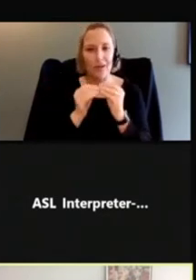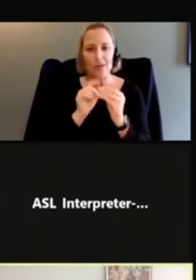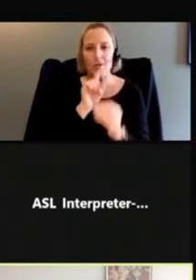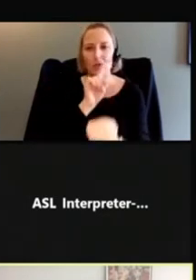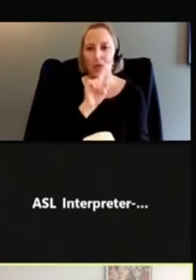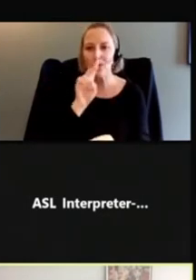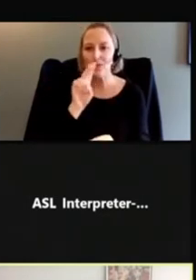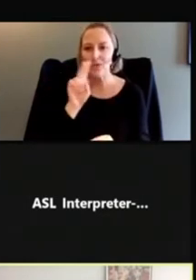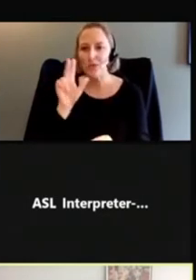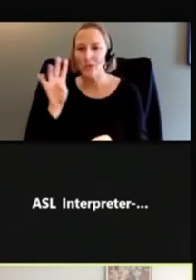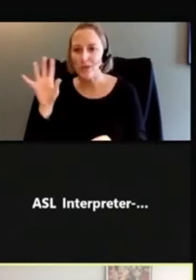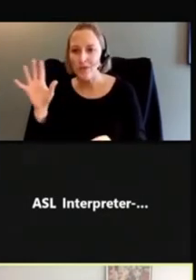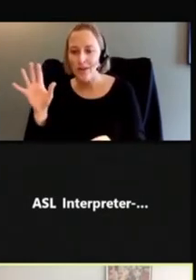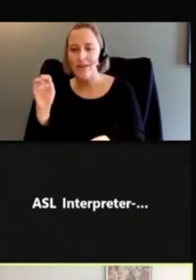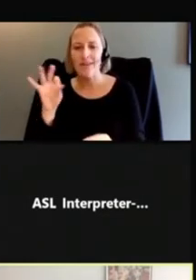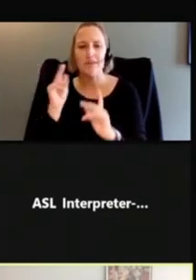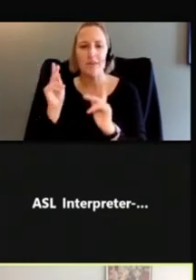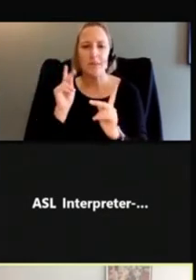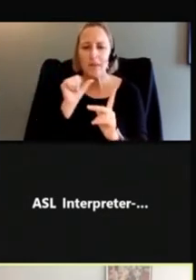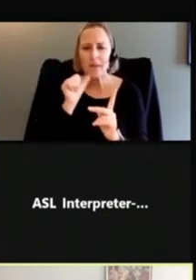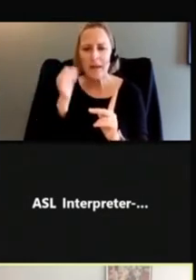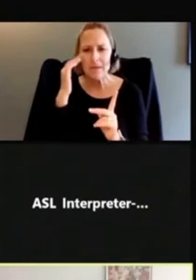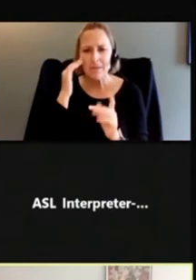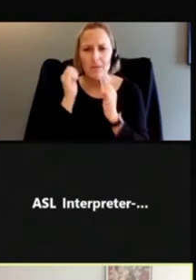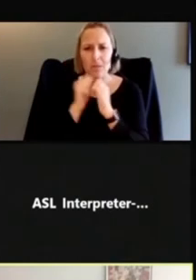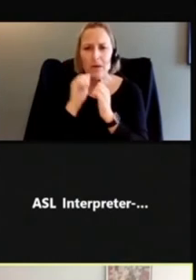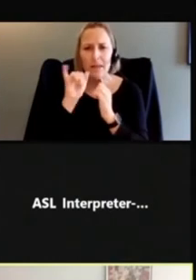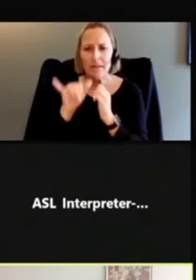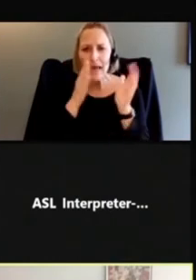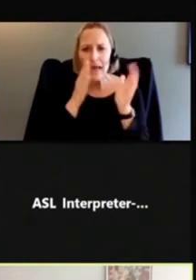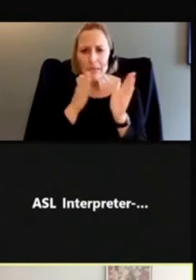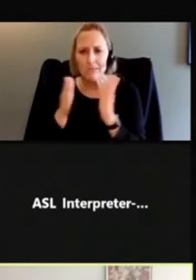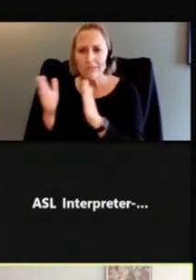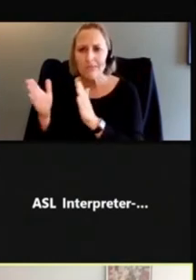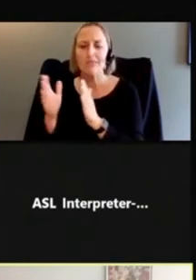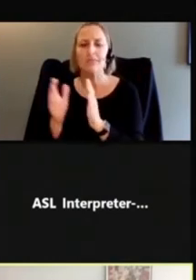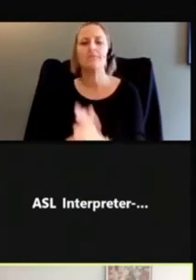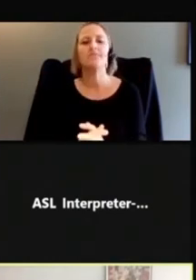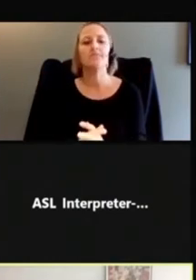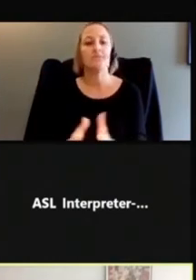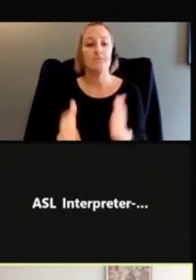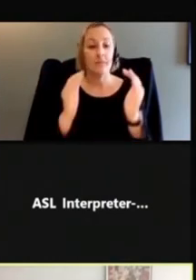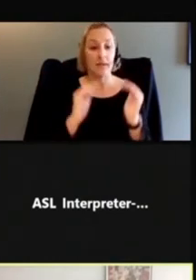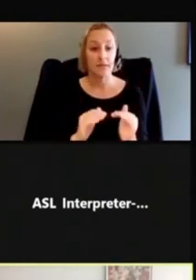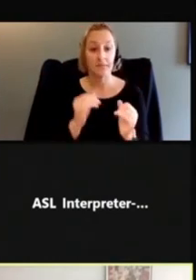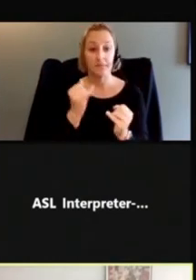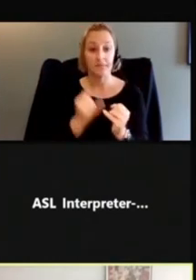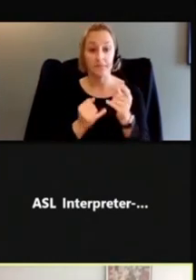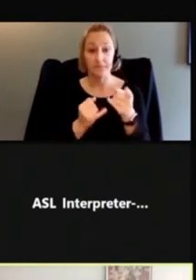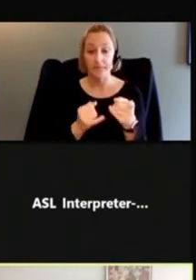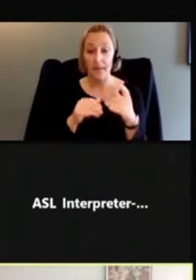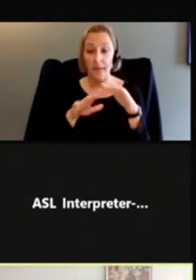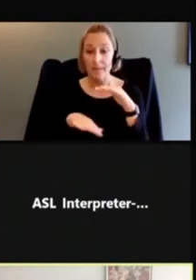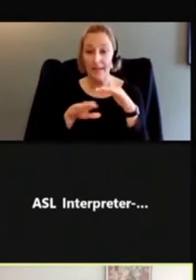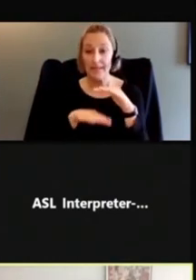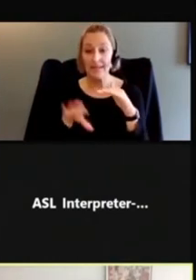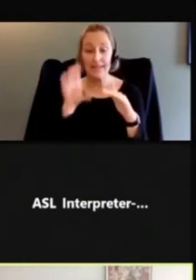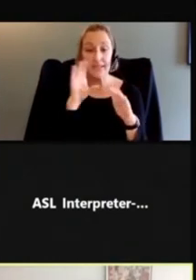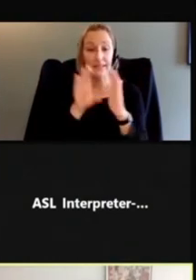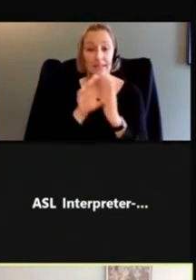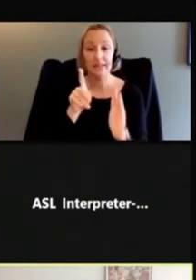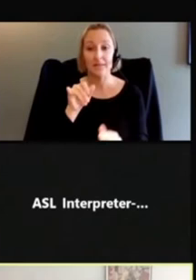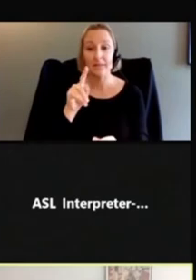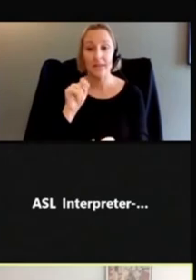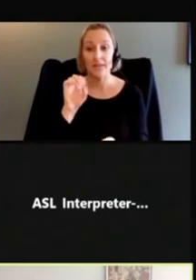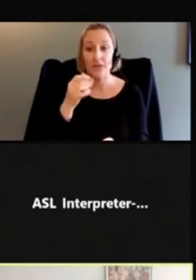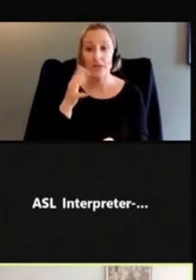aren't familiar with the usual order of comics to expect. And then this basic pictogram is just indicating to